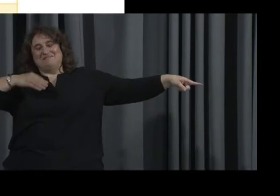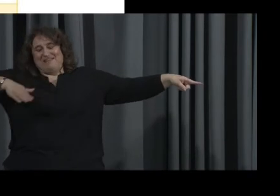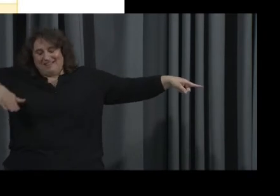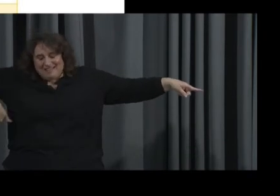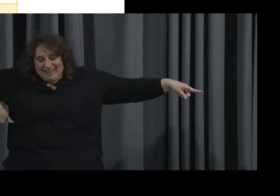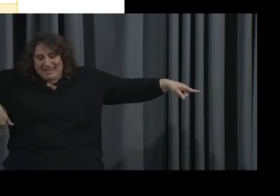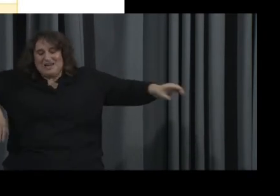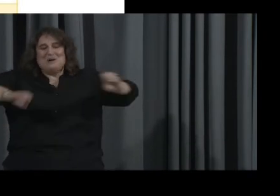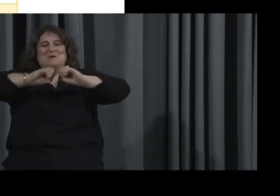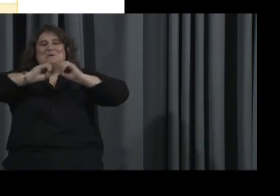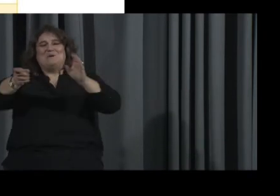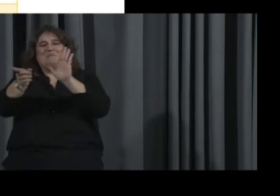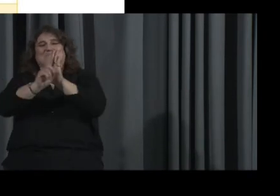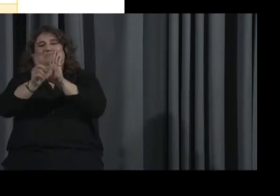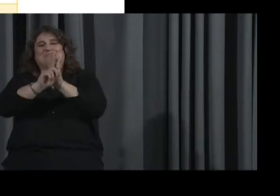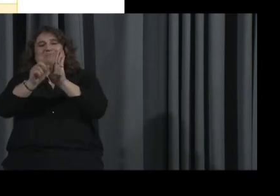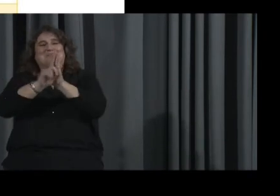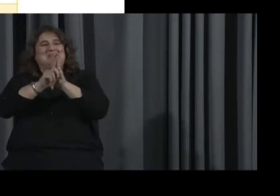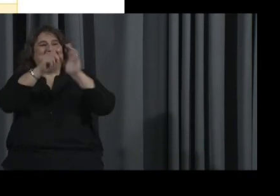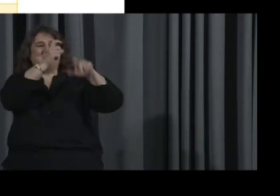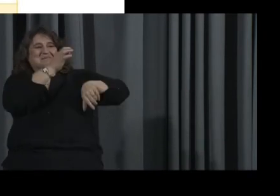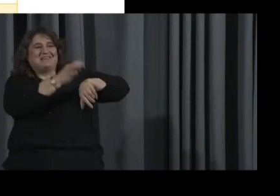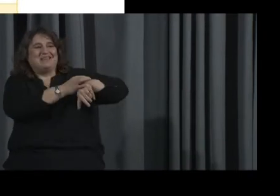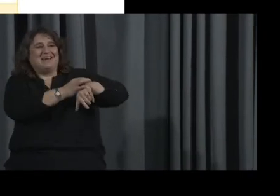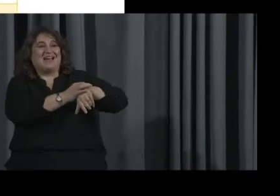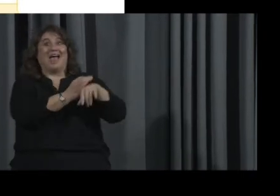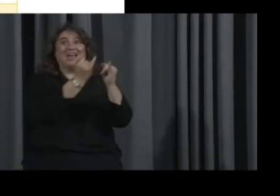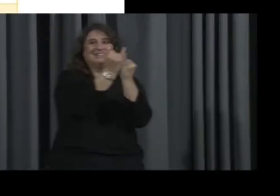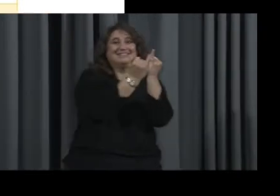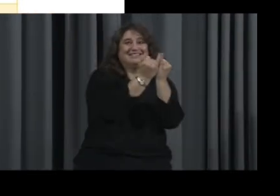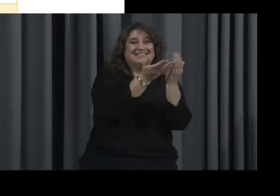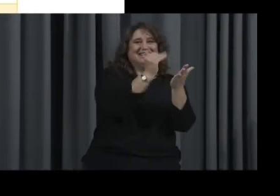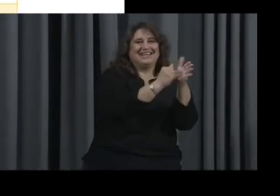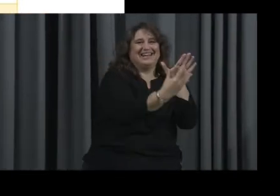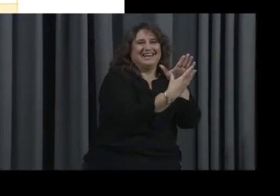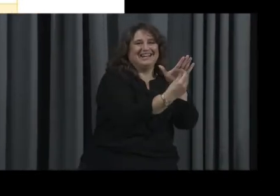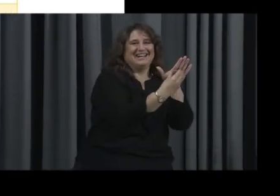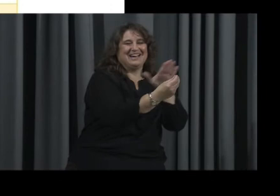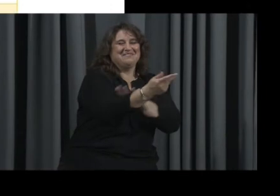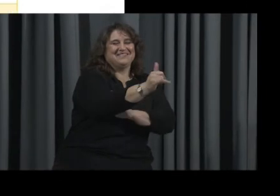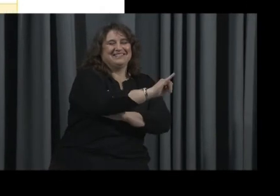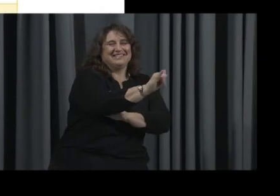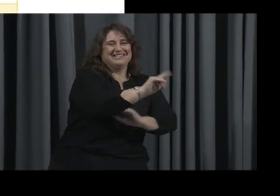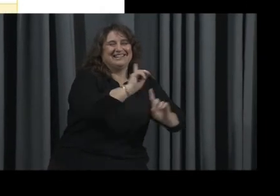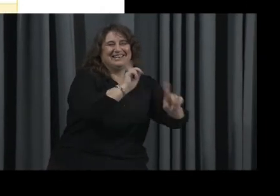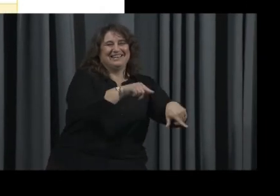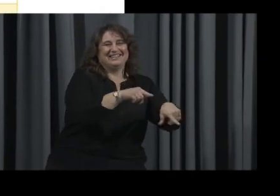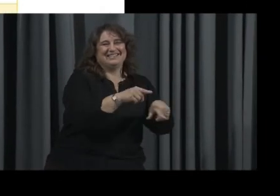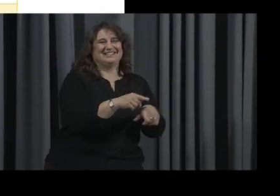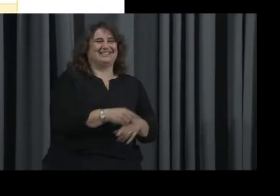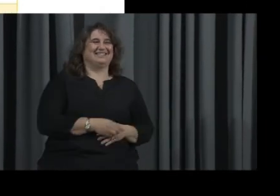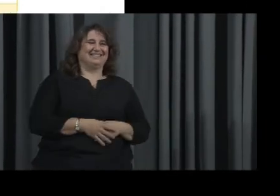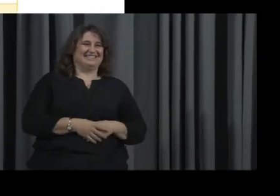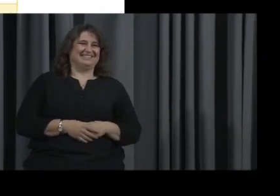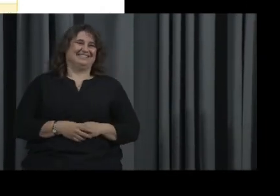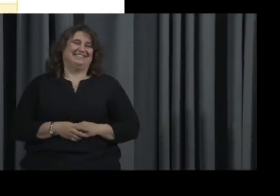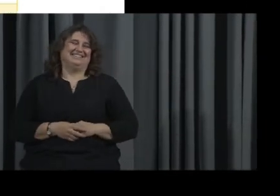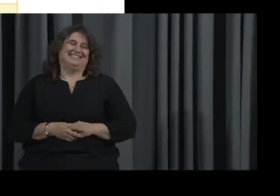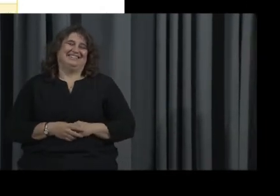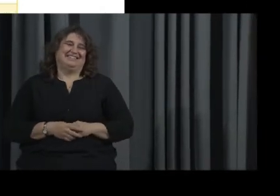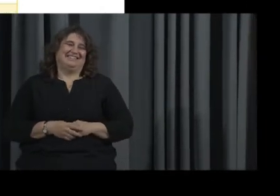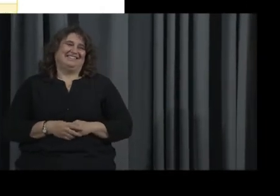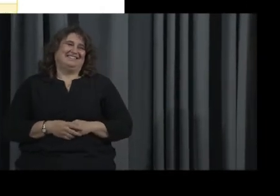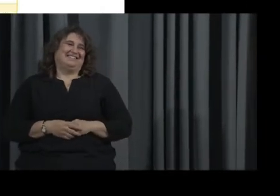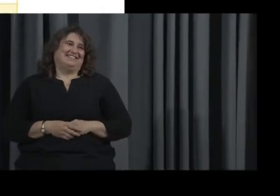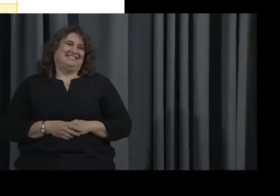alarm clock. I think I cheated. Yeah. I was trying to cheat. I put two things in one. Mr.